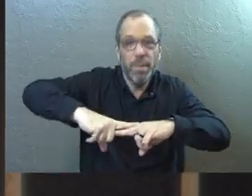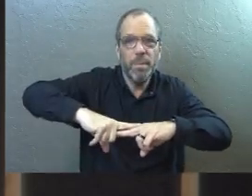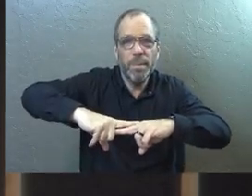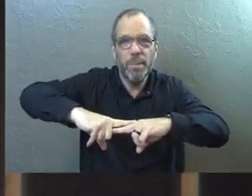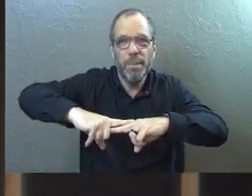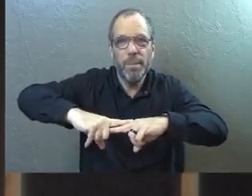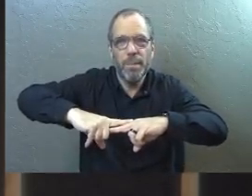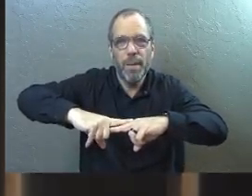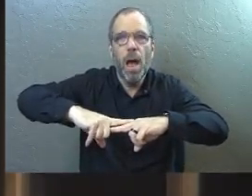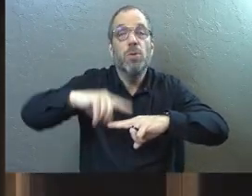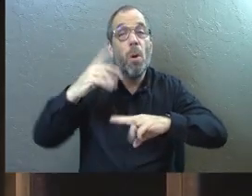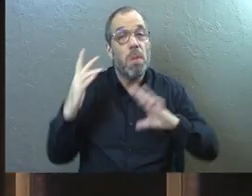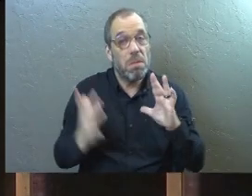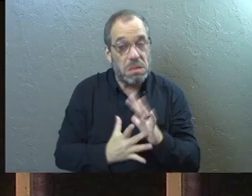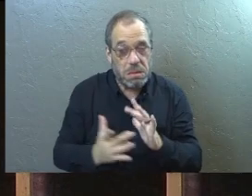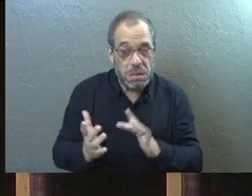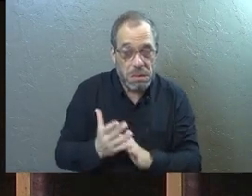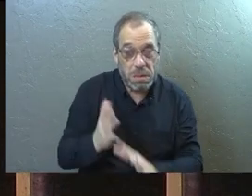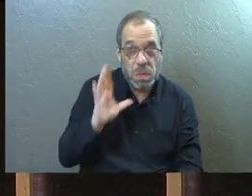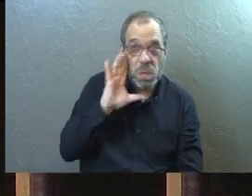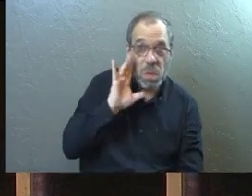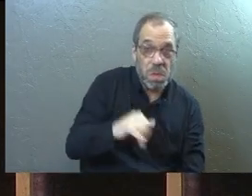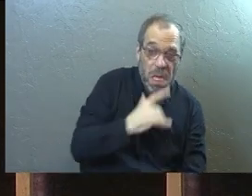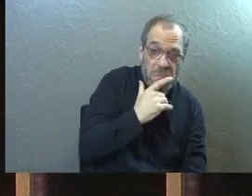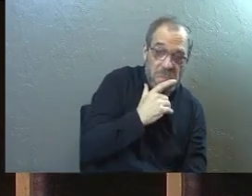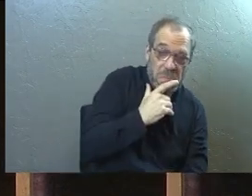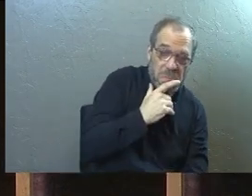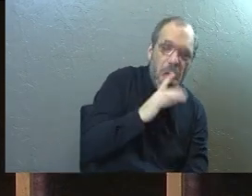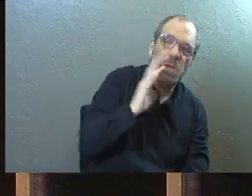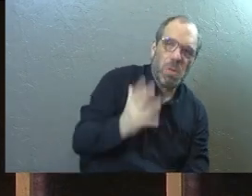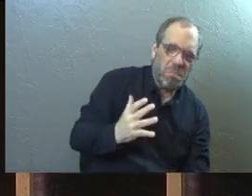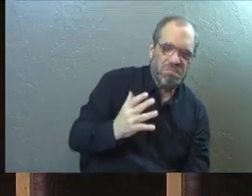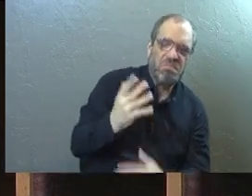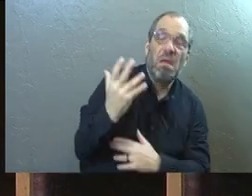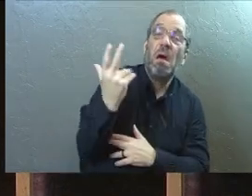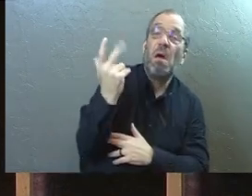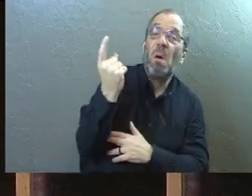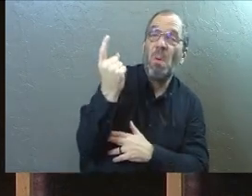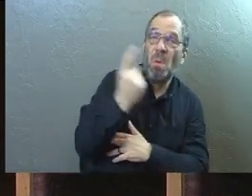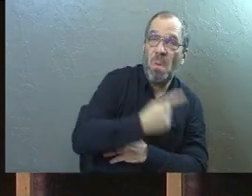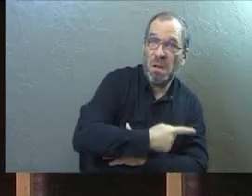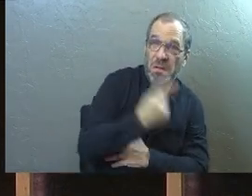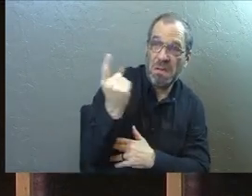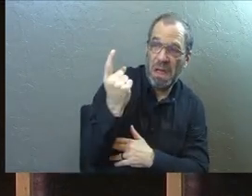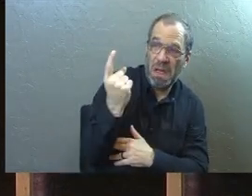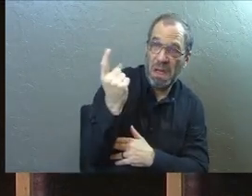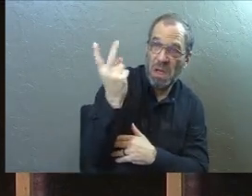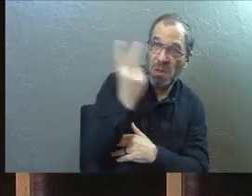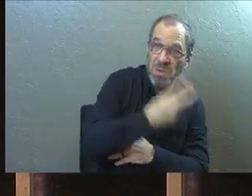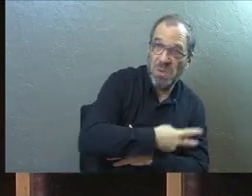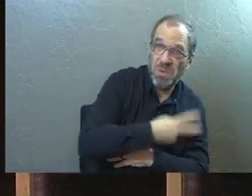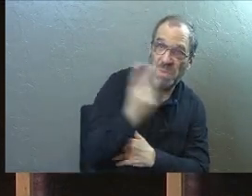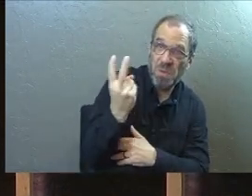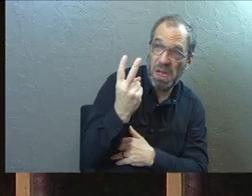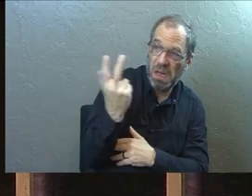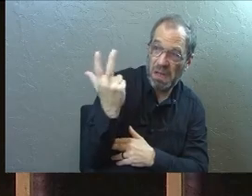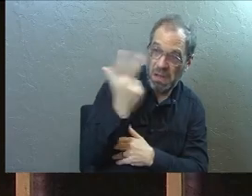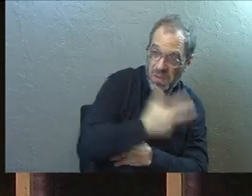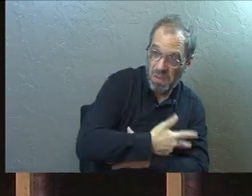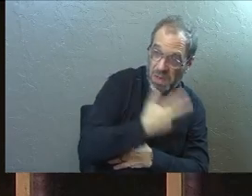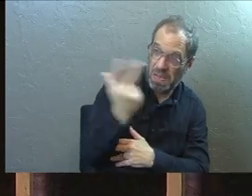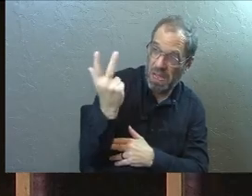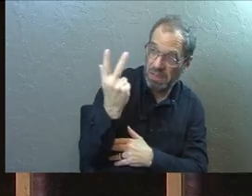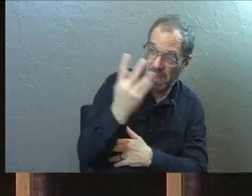So Jesus probably knew that. And he waits four days. All of this timing matters.